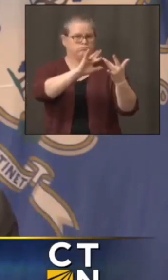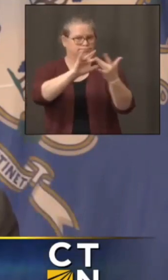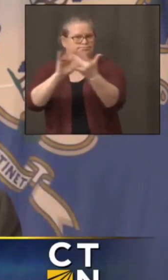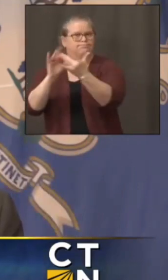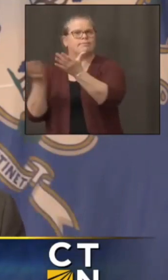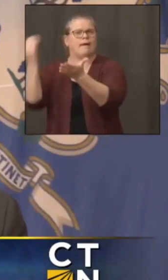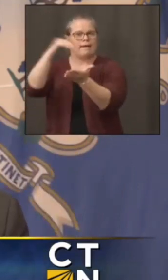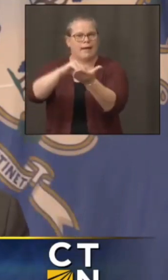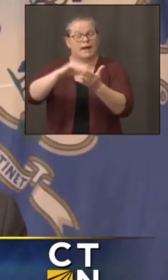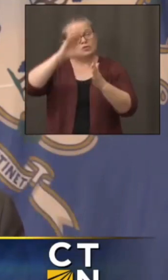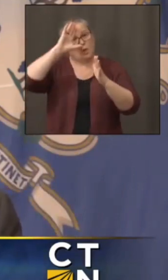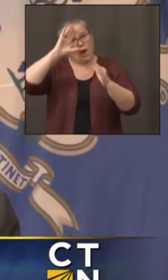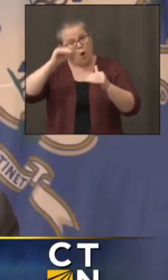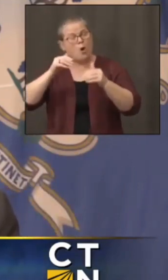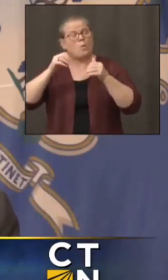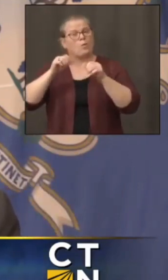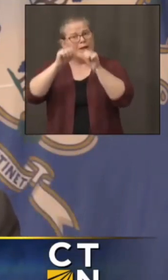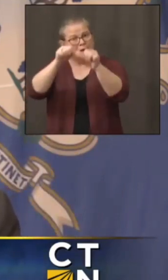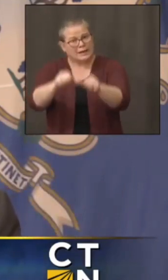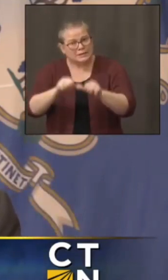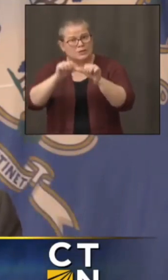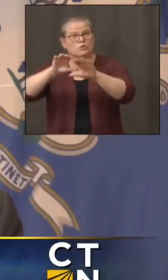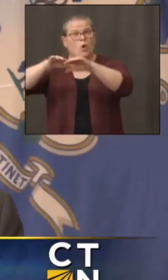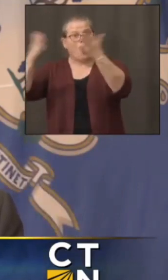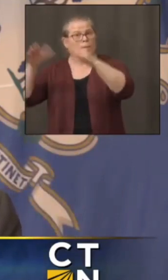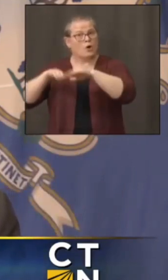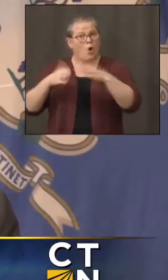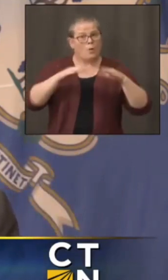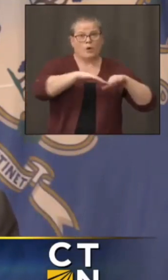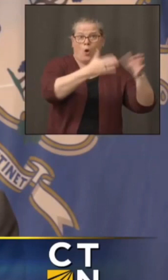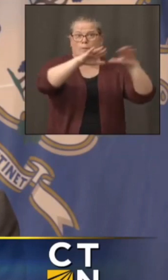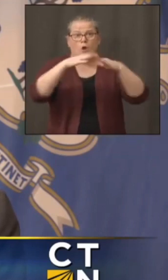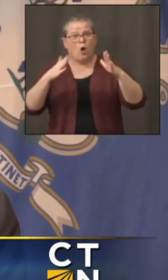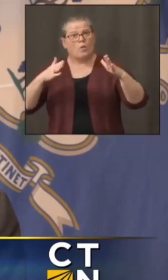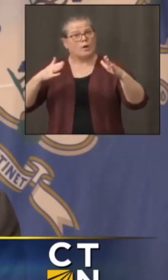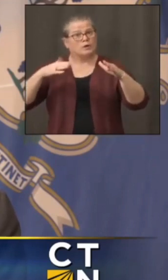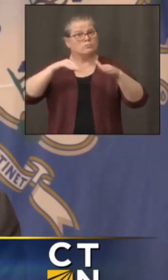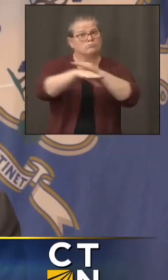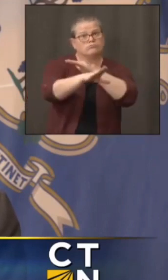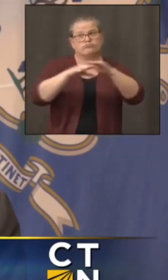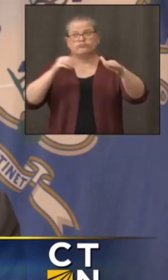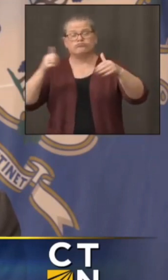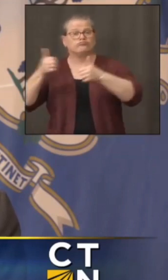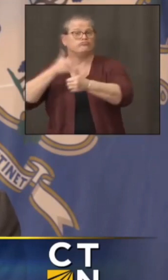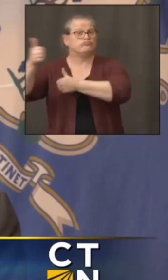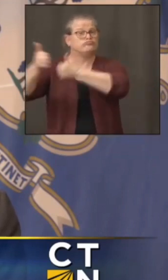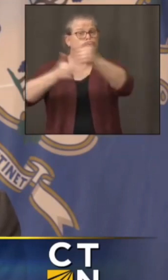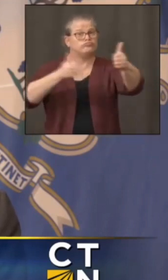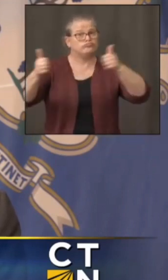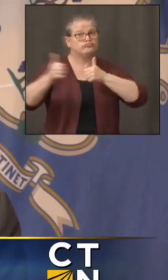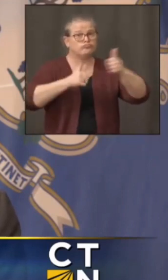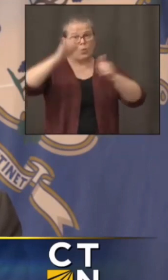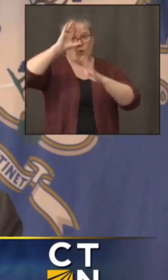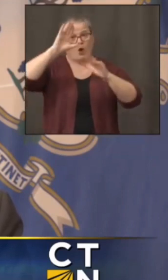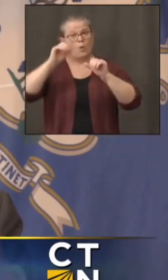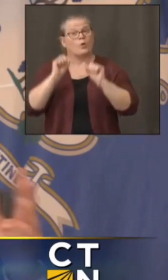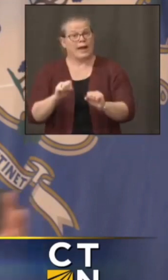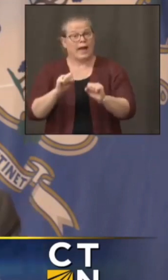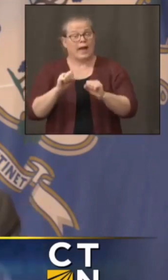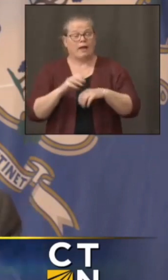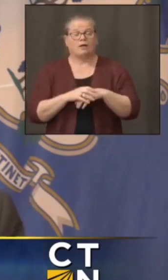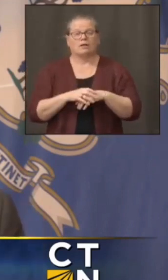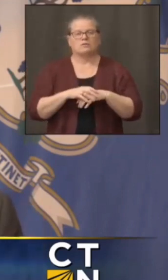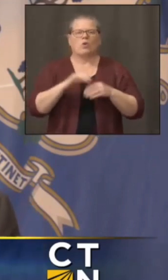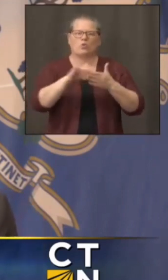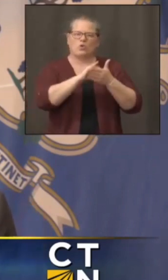respective areas and i think we'll be able to announce something with rhode island and massachusetts some point um soon um we're also thinking